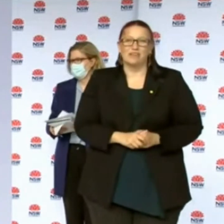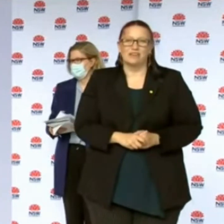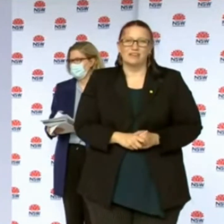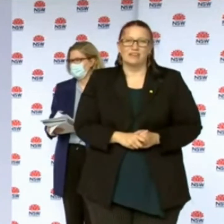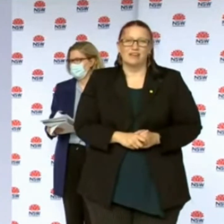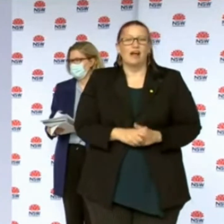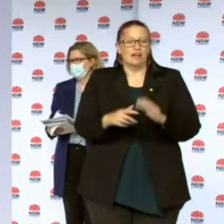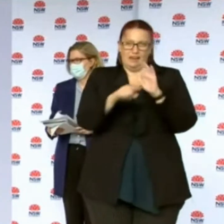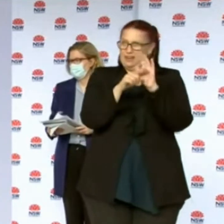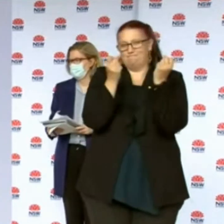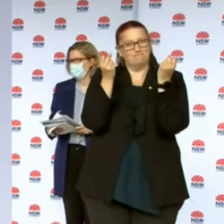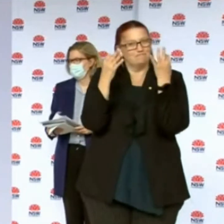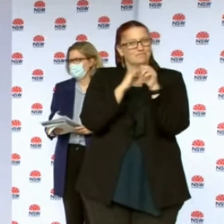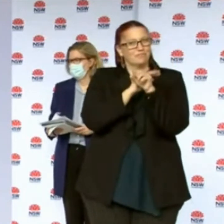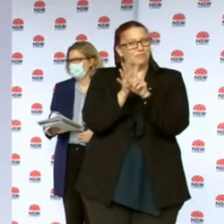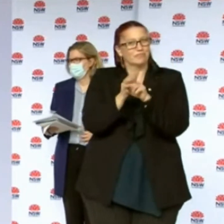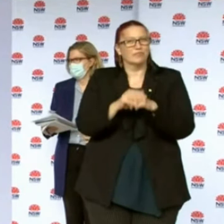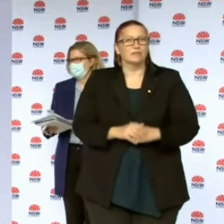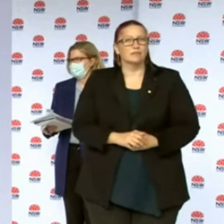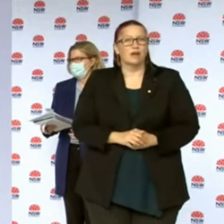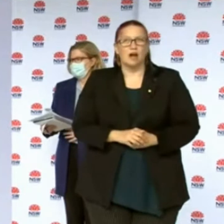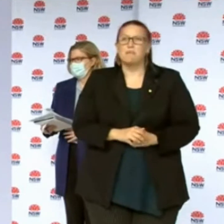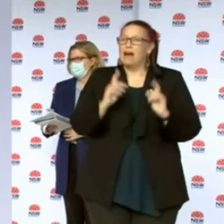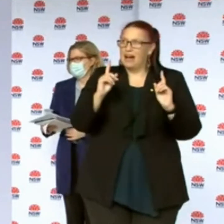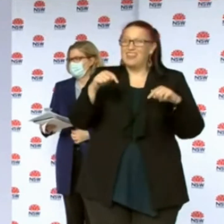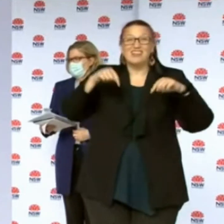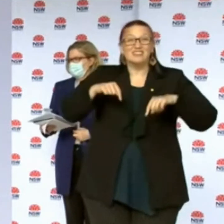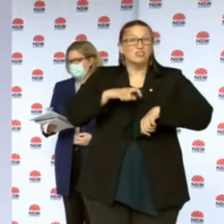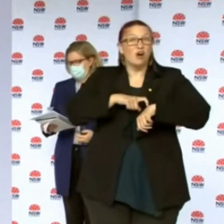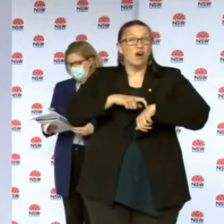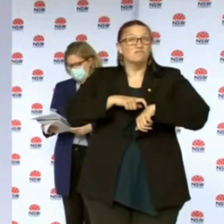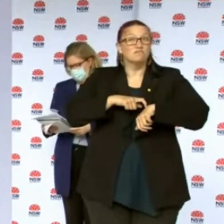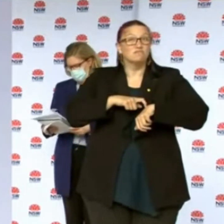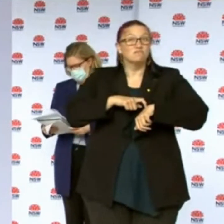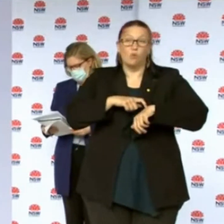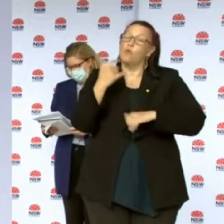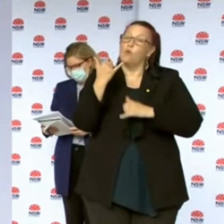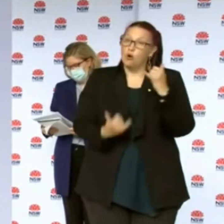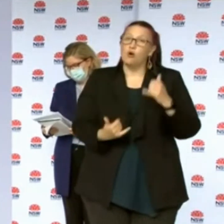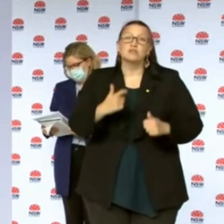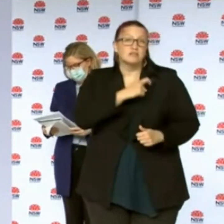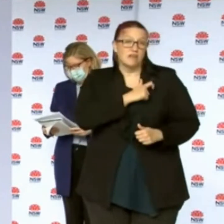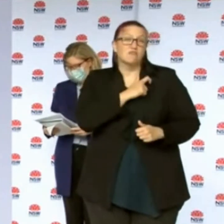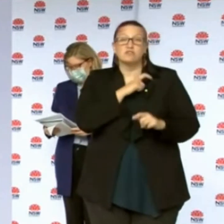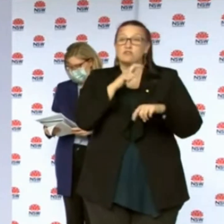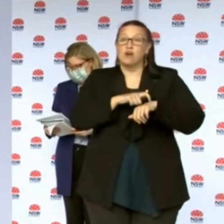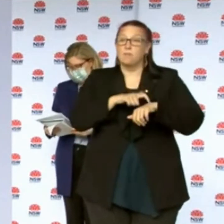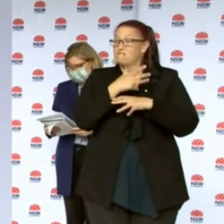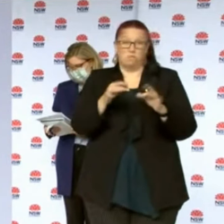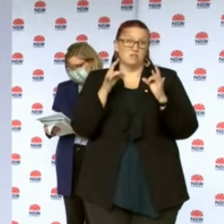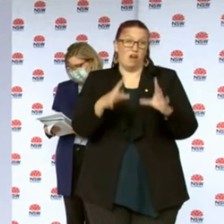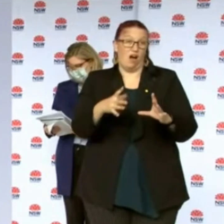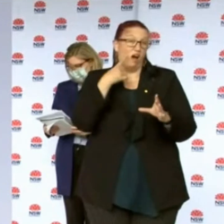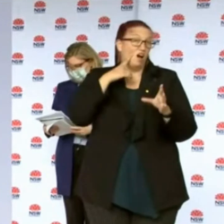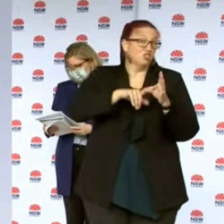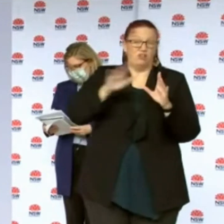the pandemic has started this is perhaps the scariest period that New South Wales is going through and Dr Chan and I